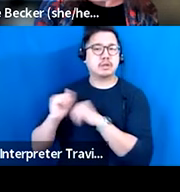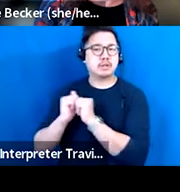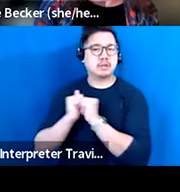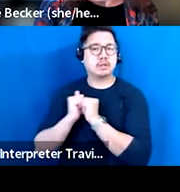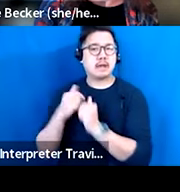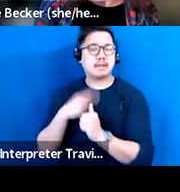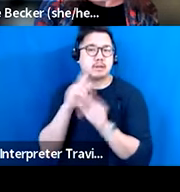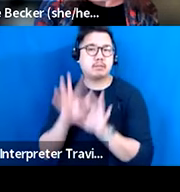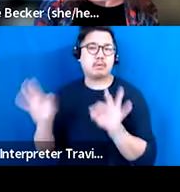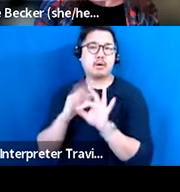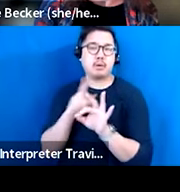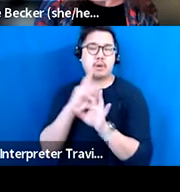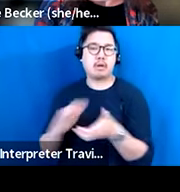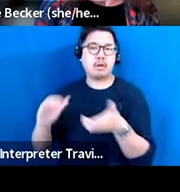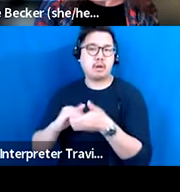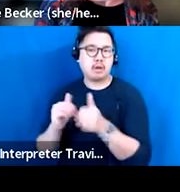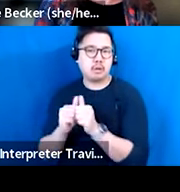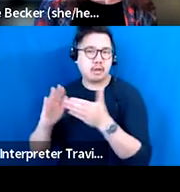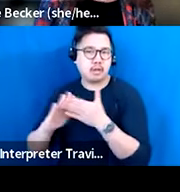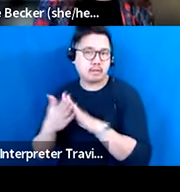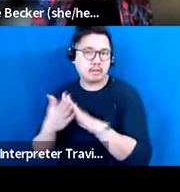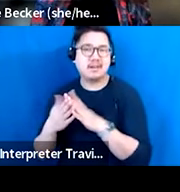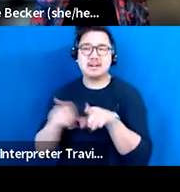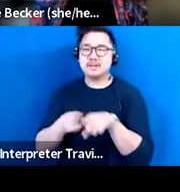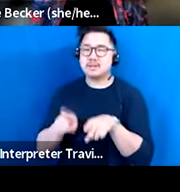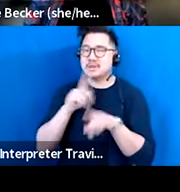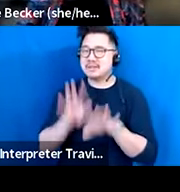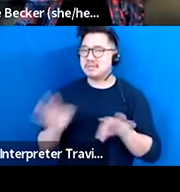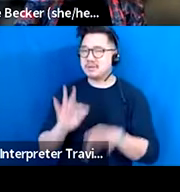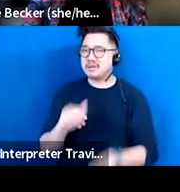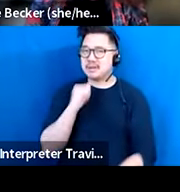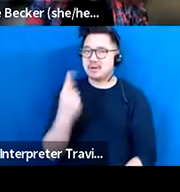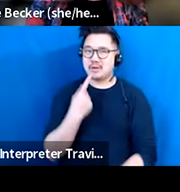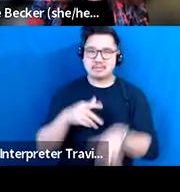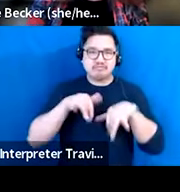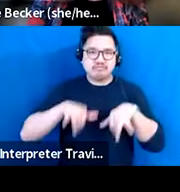and partner with is really important. And then getting outside of your own space to do it.